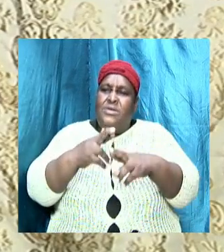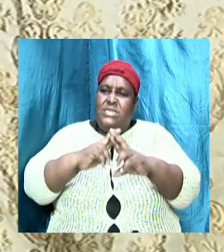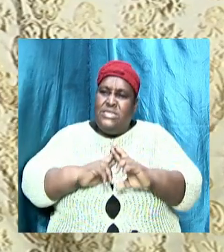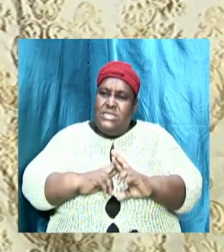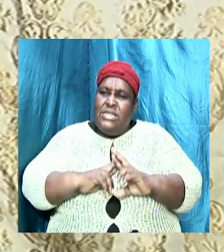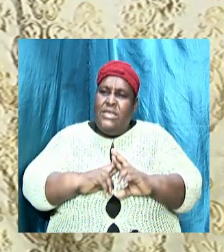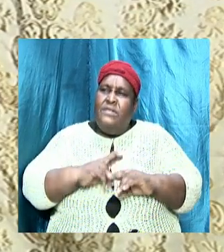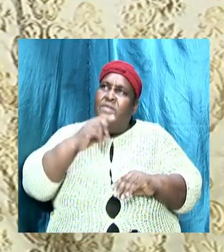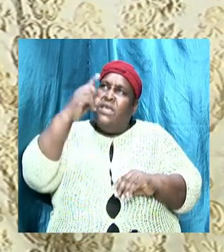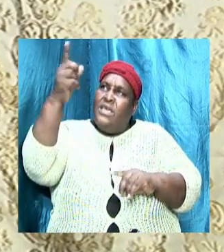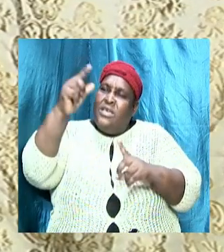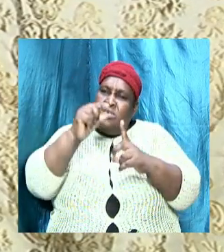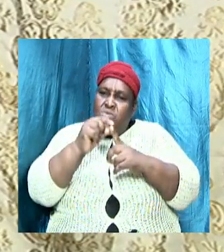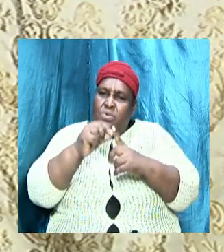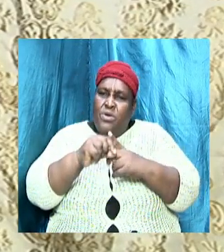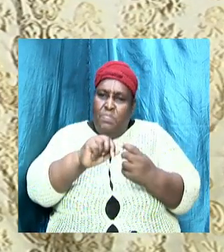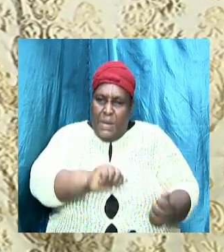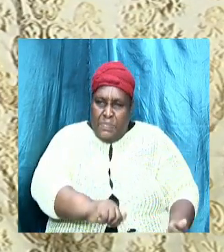his word were baptized